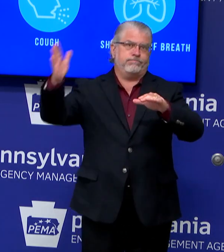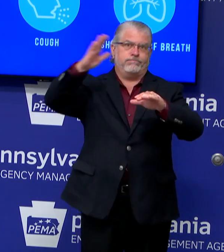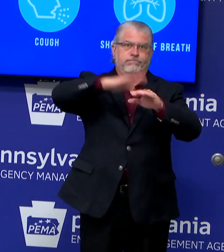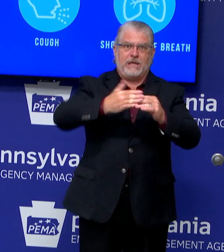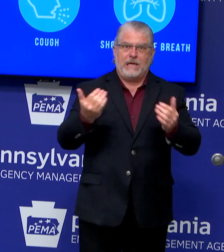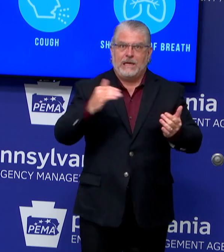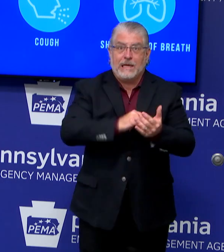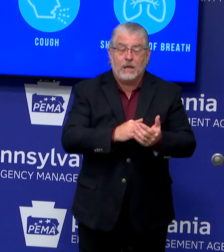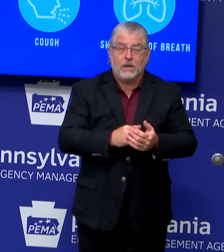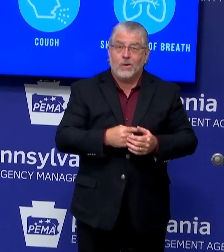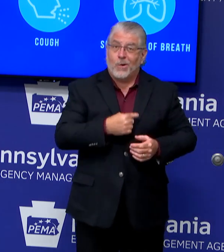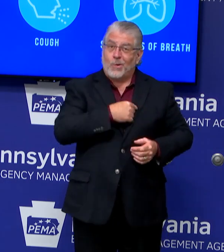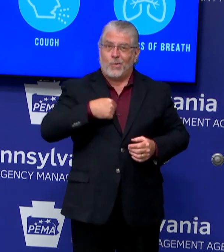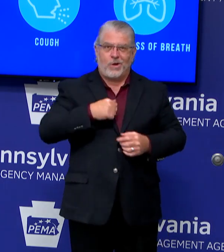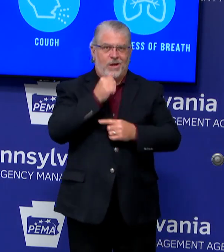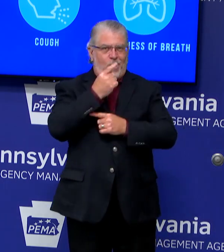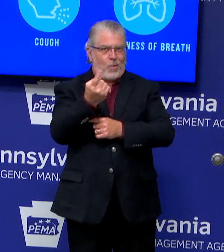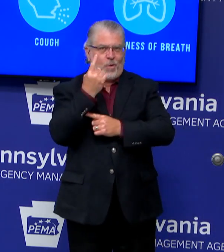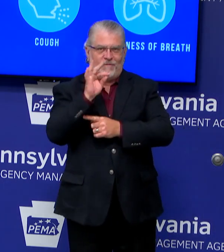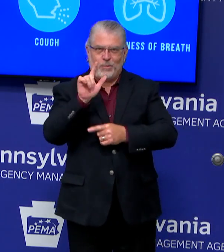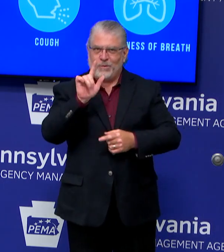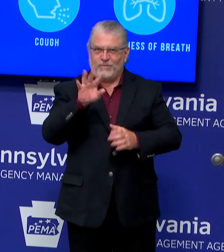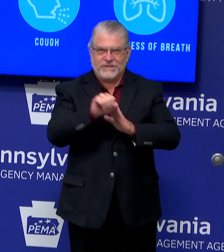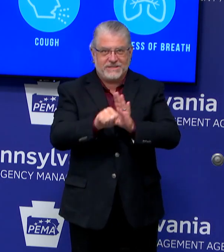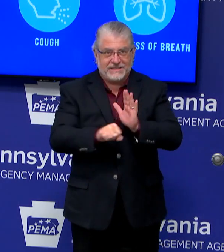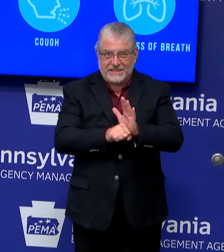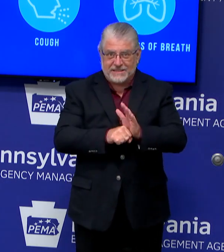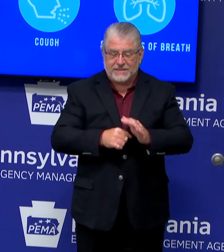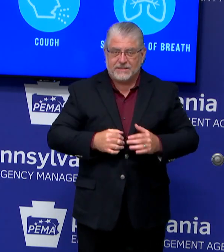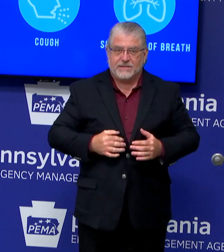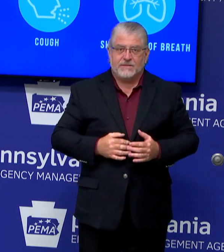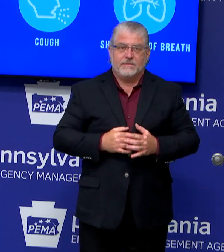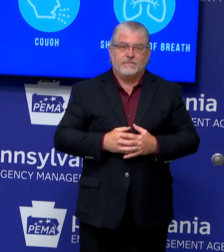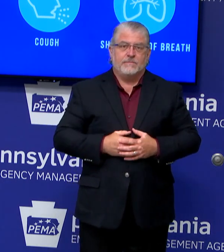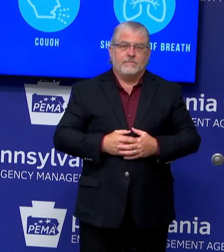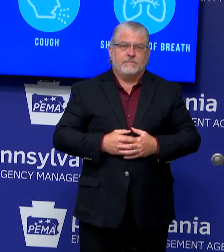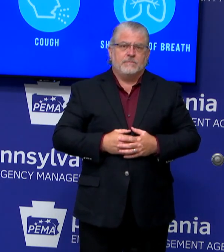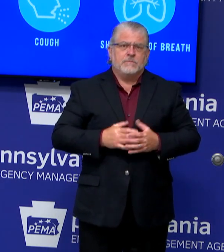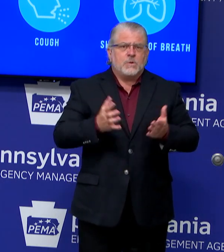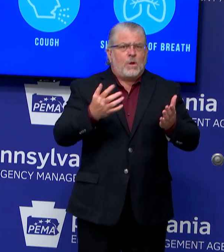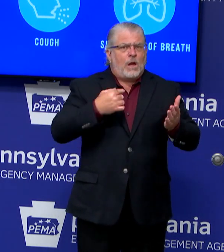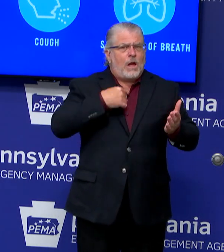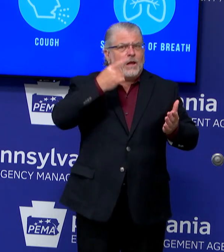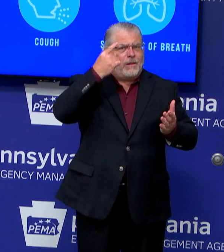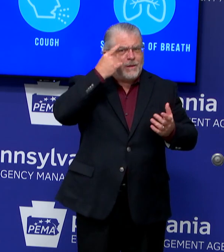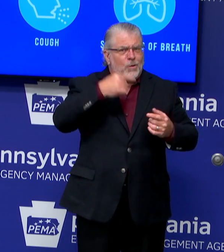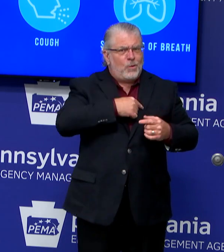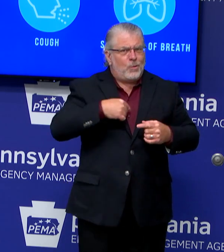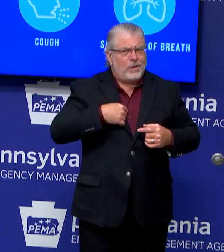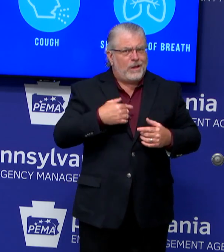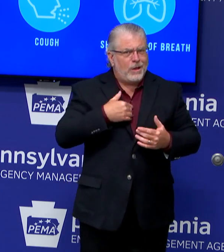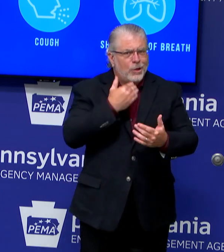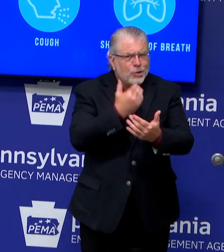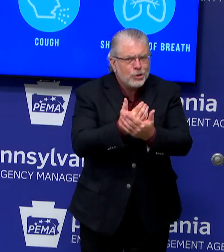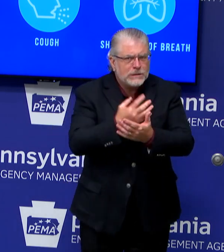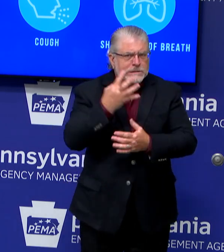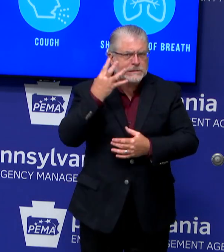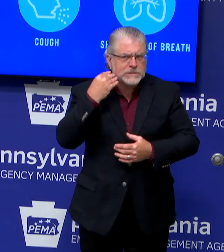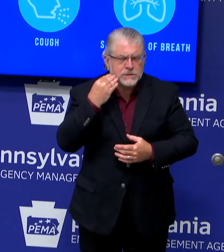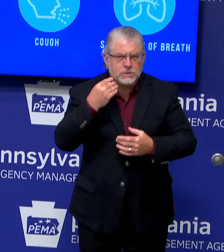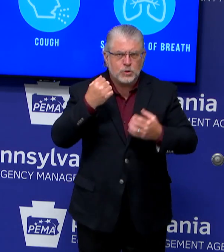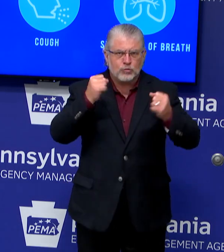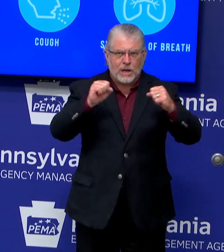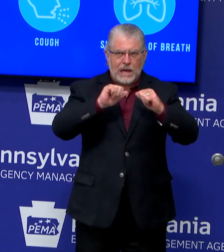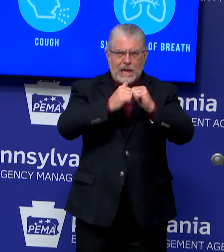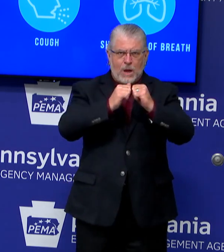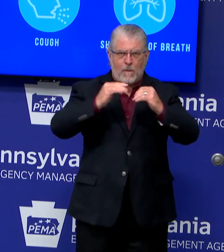So we have had, I think, a good experience. We've remained focused on balancing economic interests